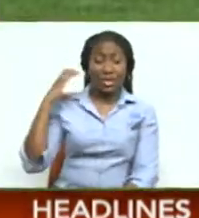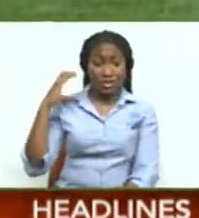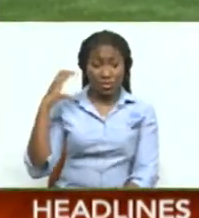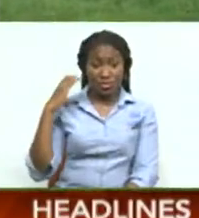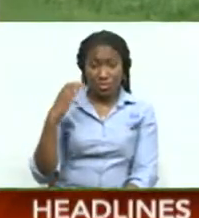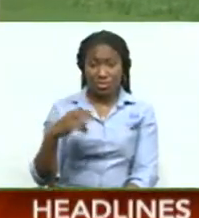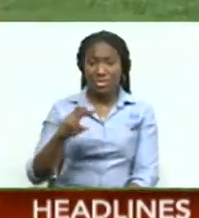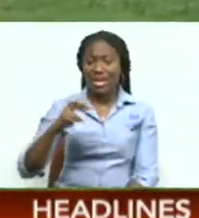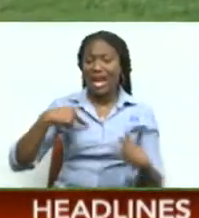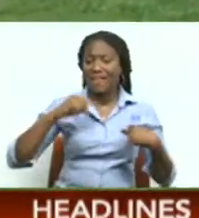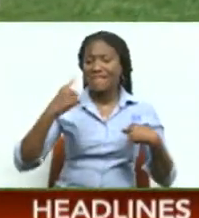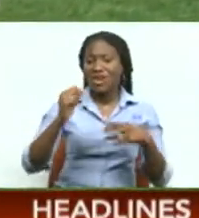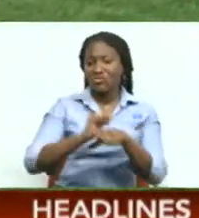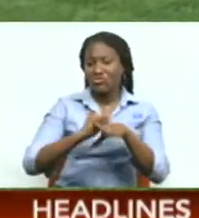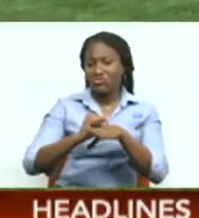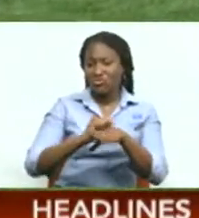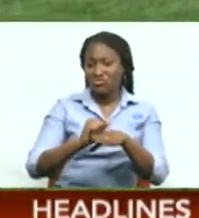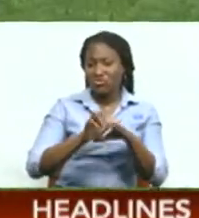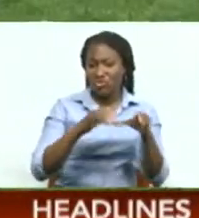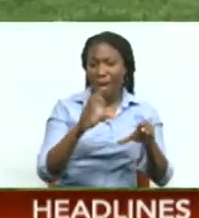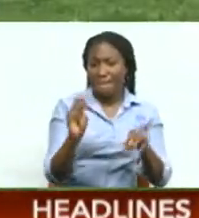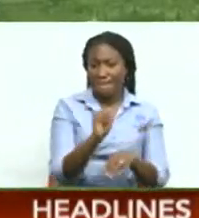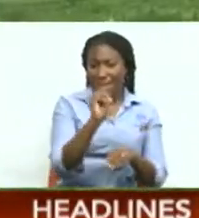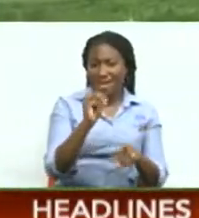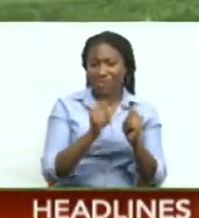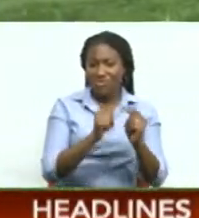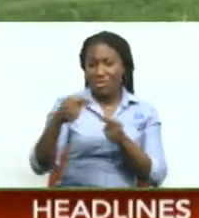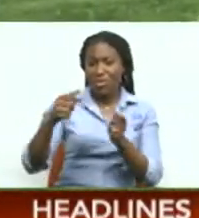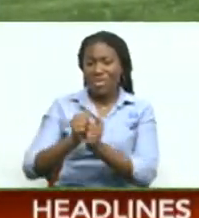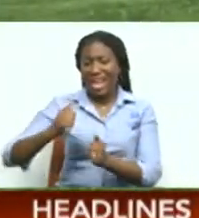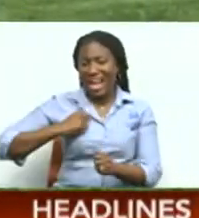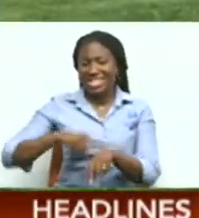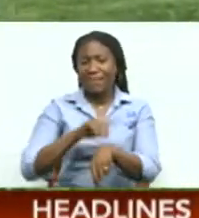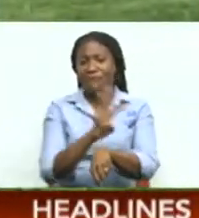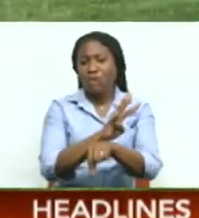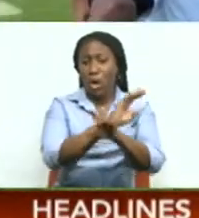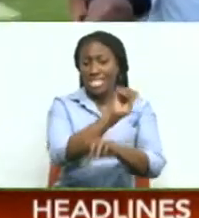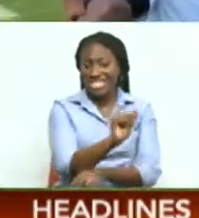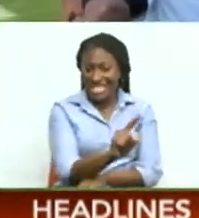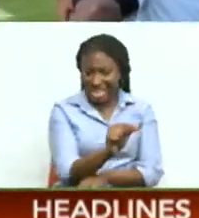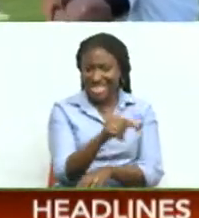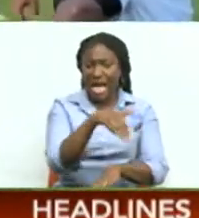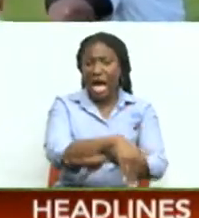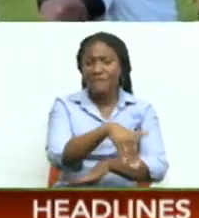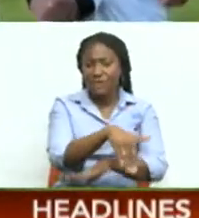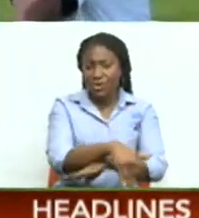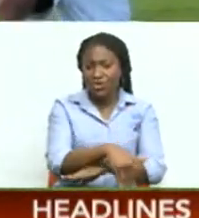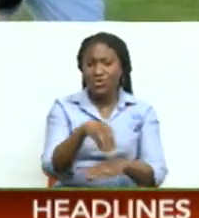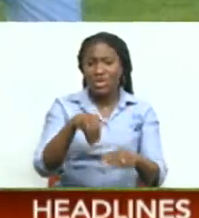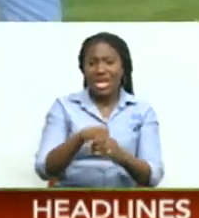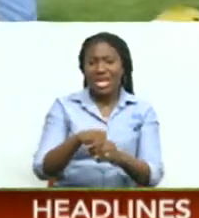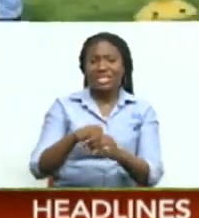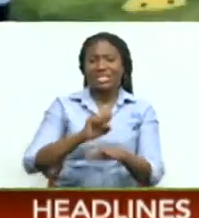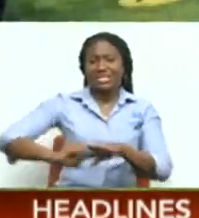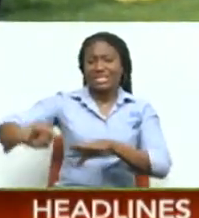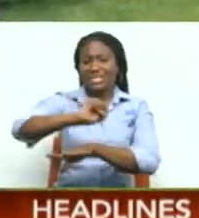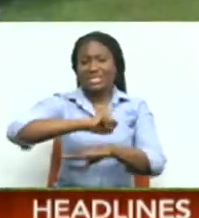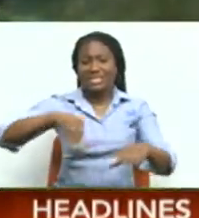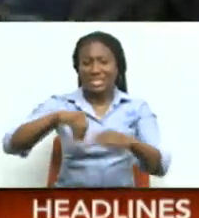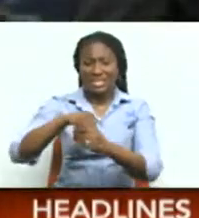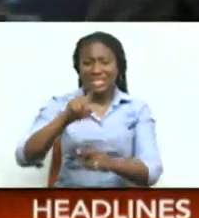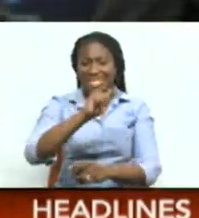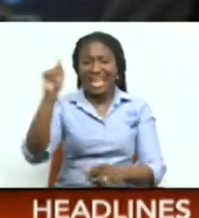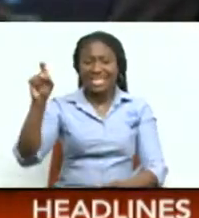its first training session on Monday TNT will tackle Canada from 4pm on Saturday afternoon At the Toyota Stadium in Frisco,